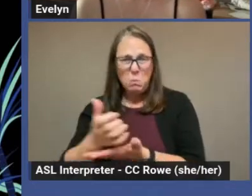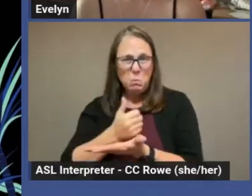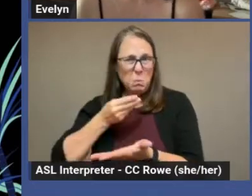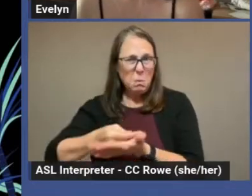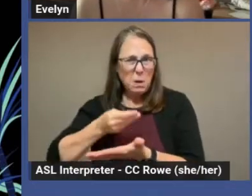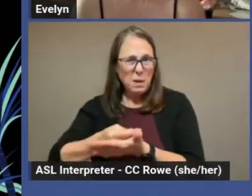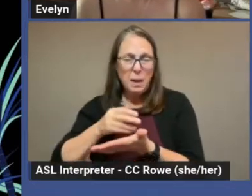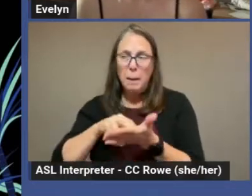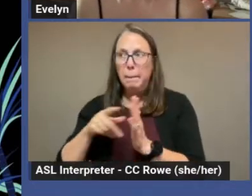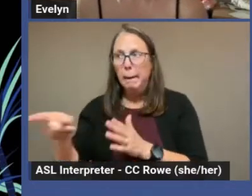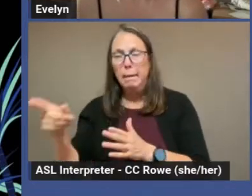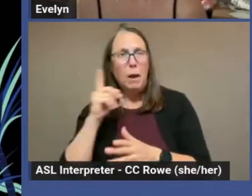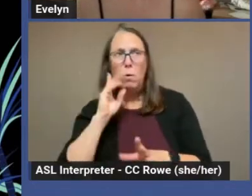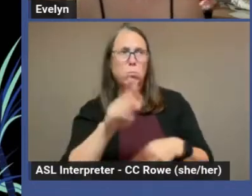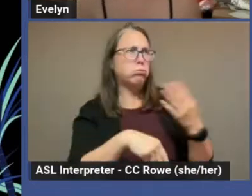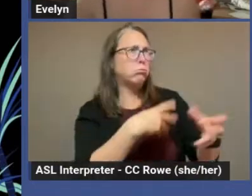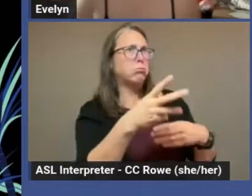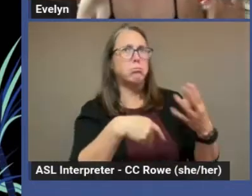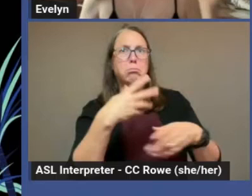people for free.